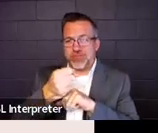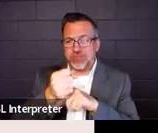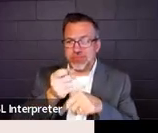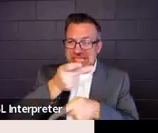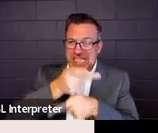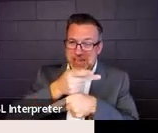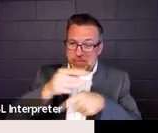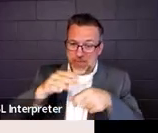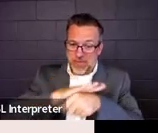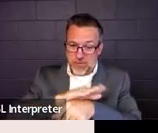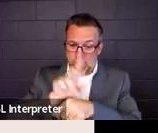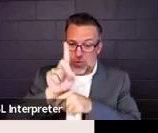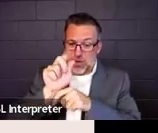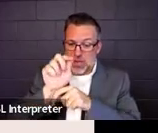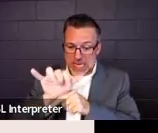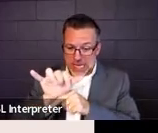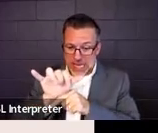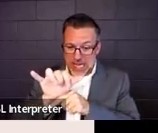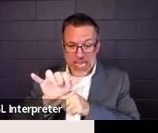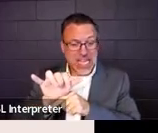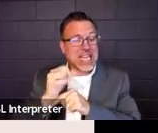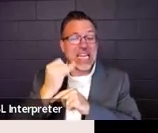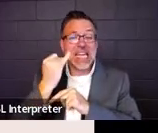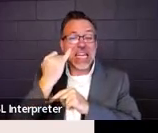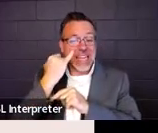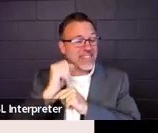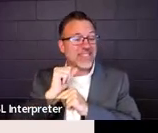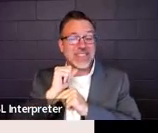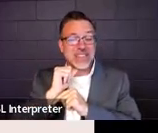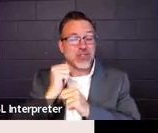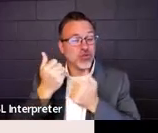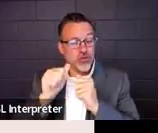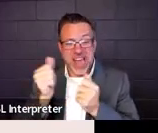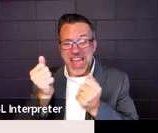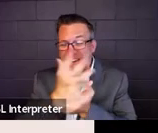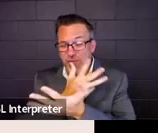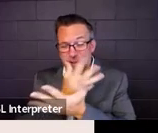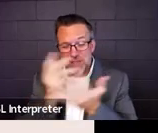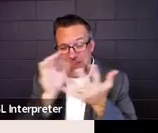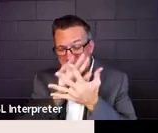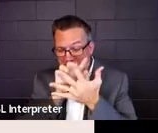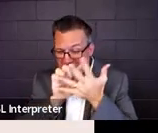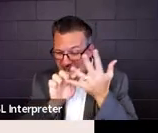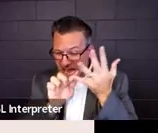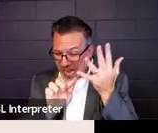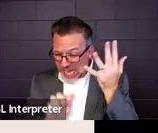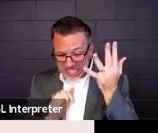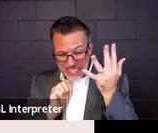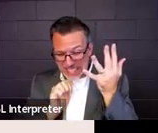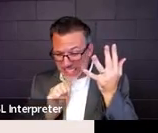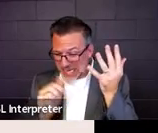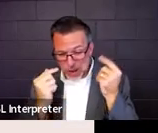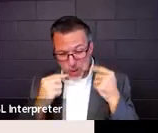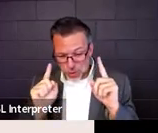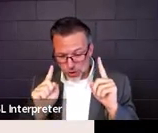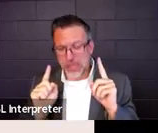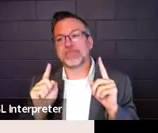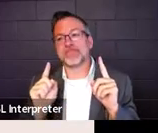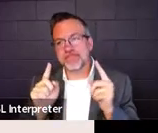determine that an abbreviated day is appropriate and necessary. So just make sure you document